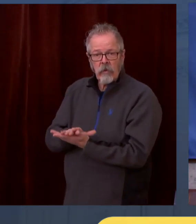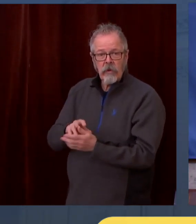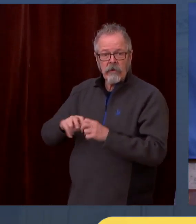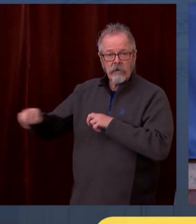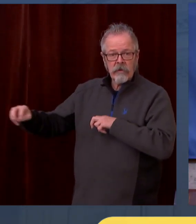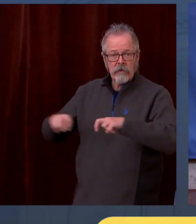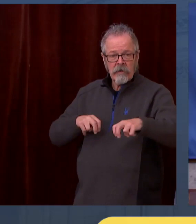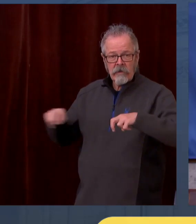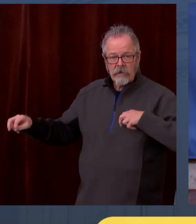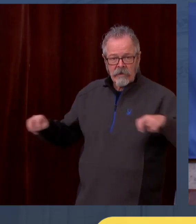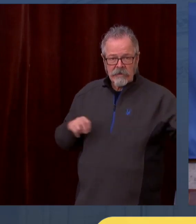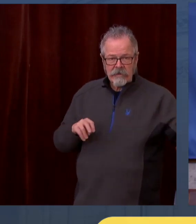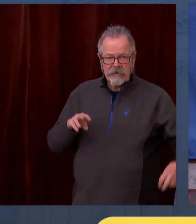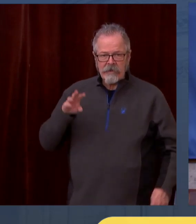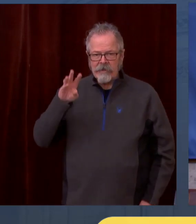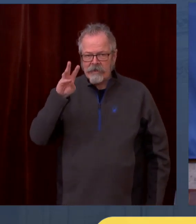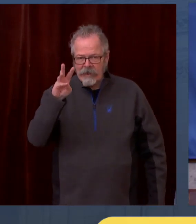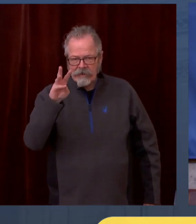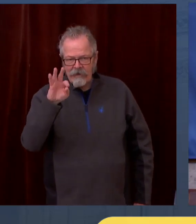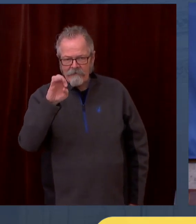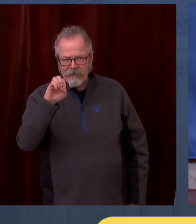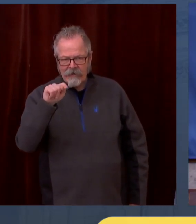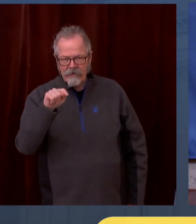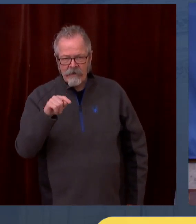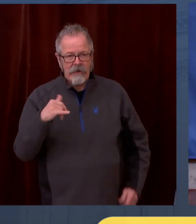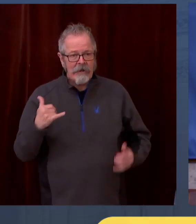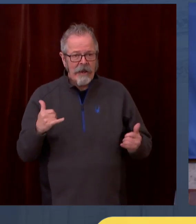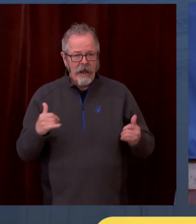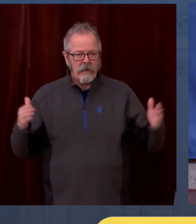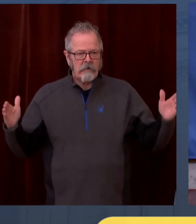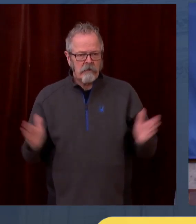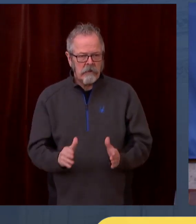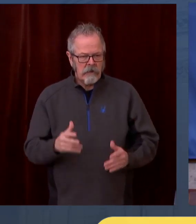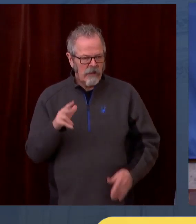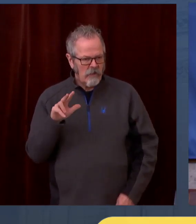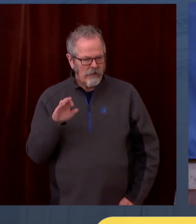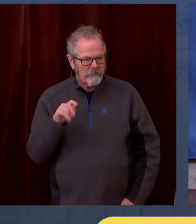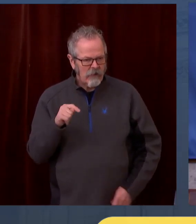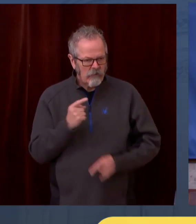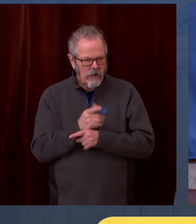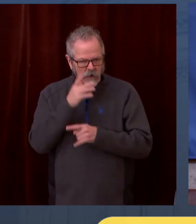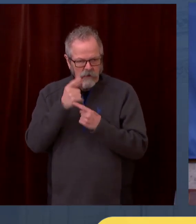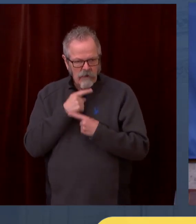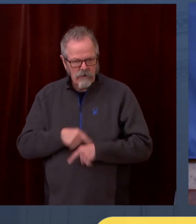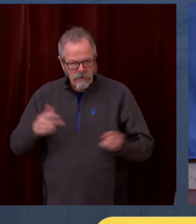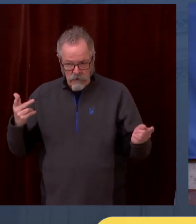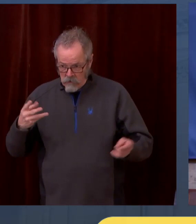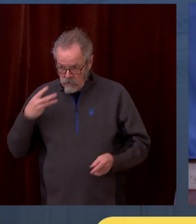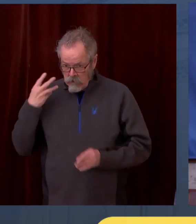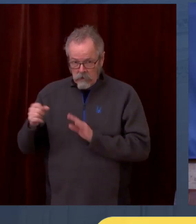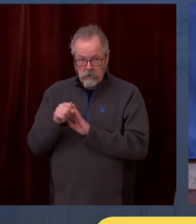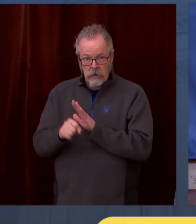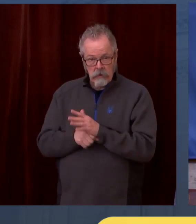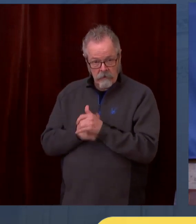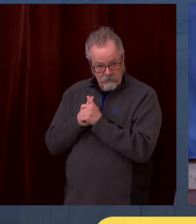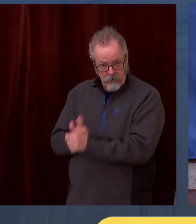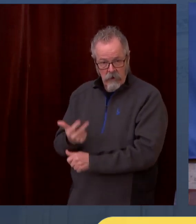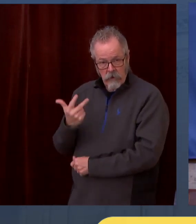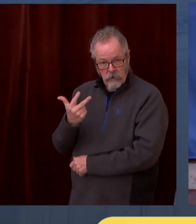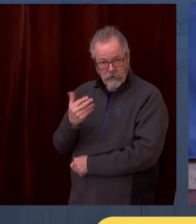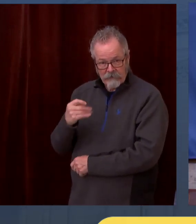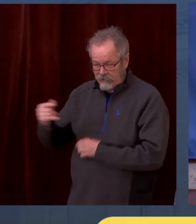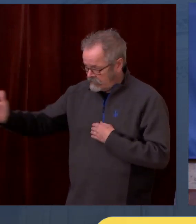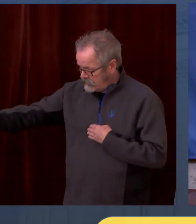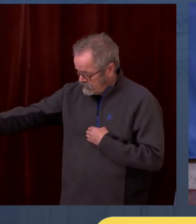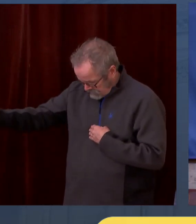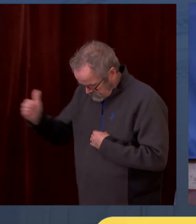Well, I've not shared that information, so I can't comment on it. I'll have to wait to see what they see or what they say. At the